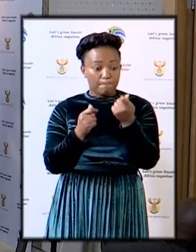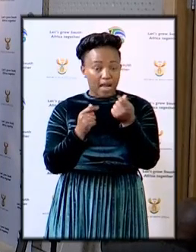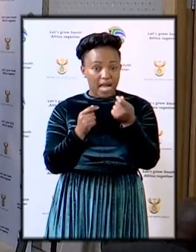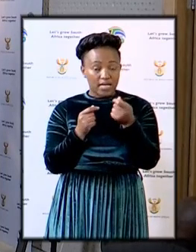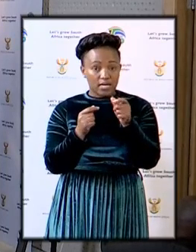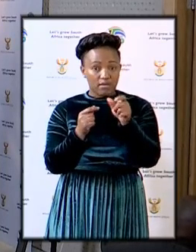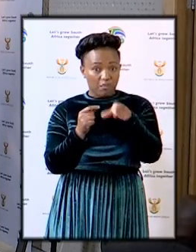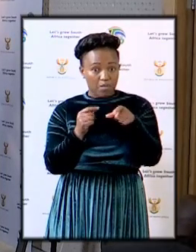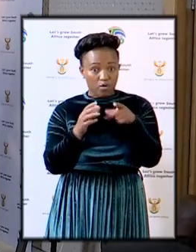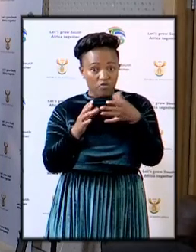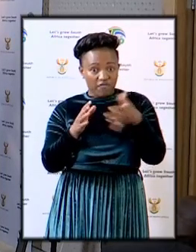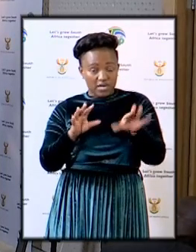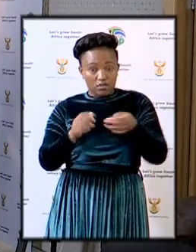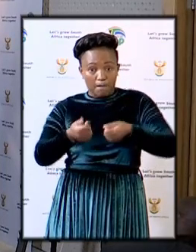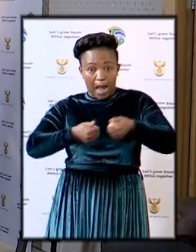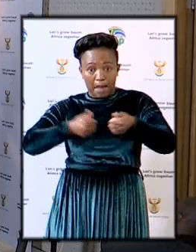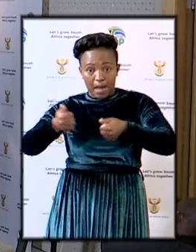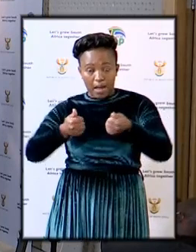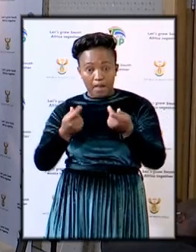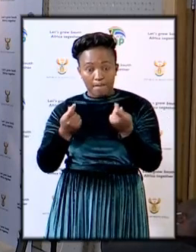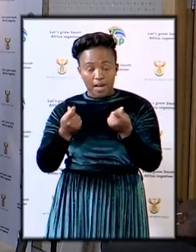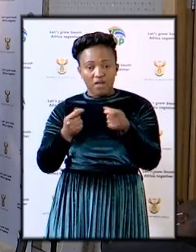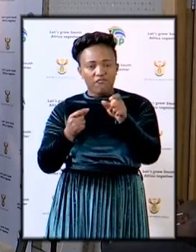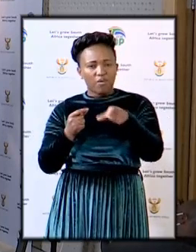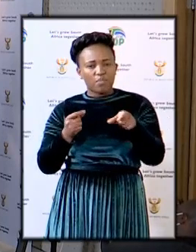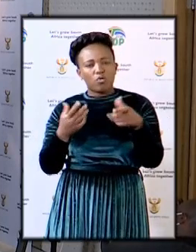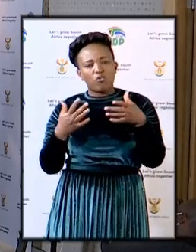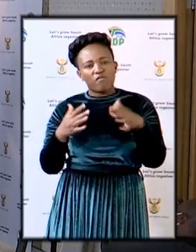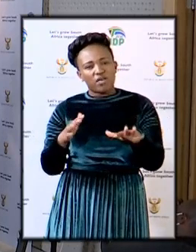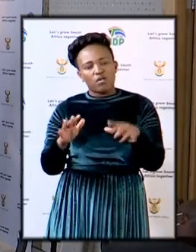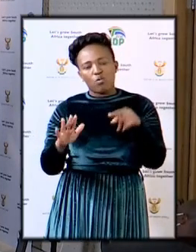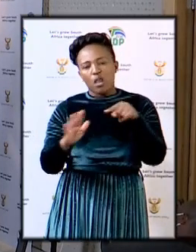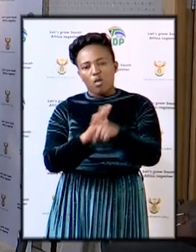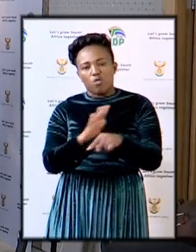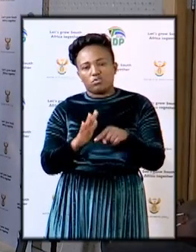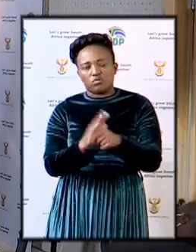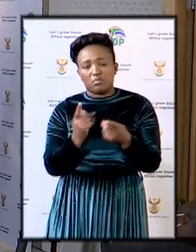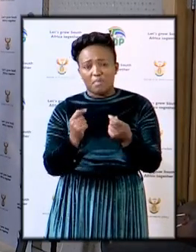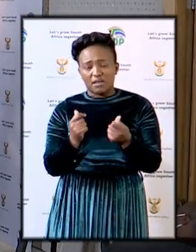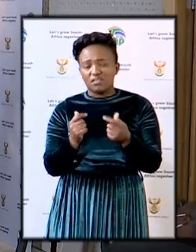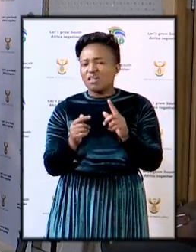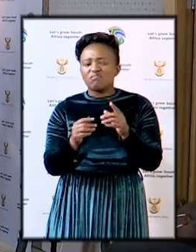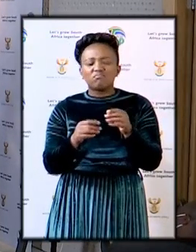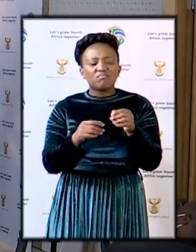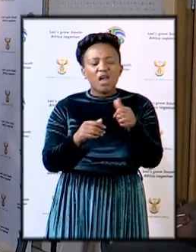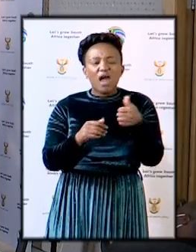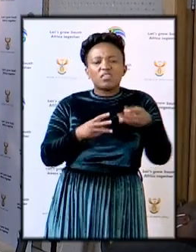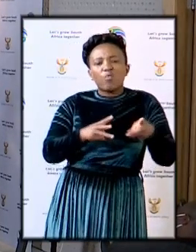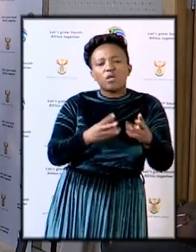if not what measures are put in place to return the monies of those that haven't received anything